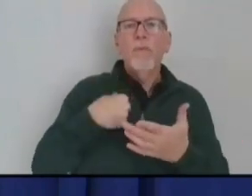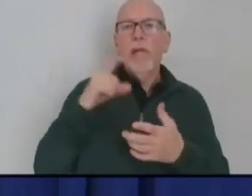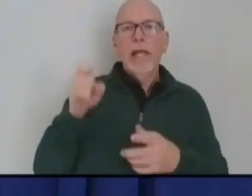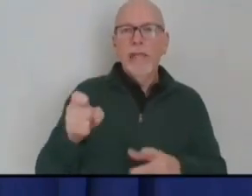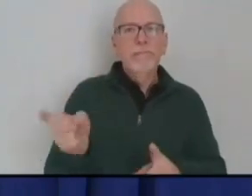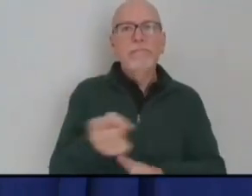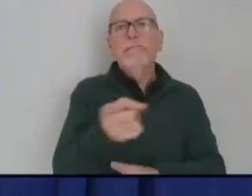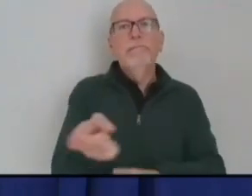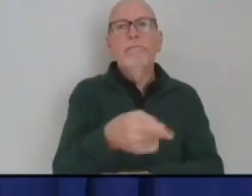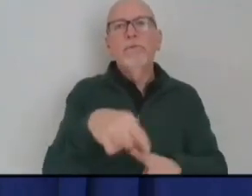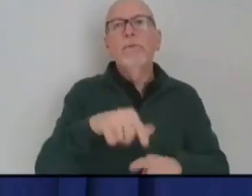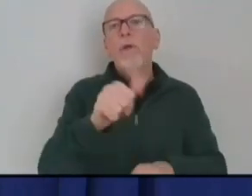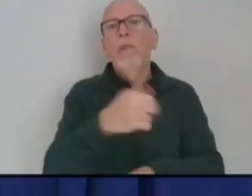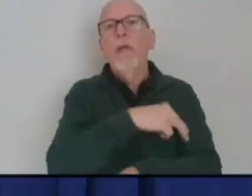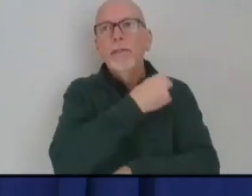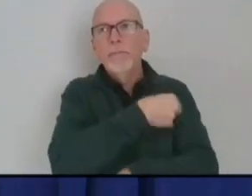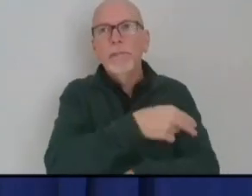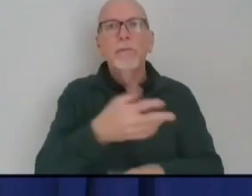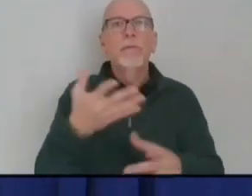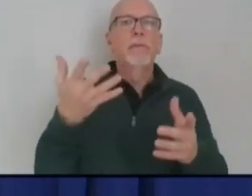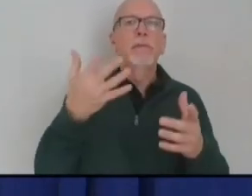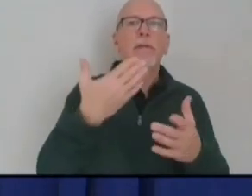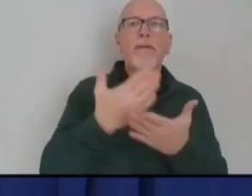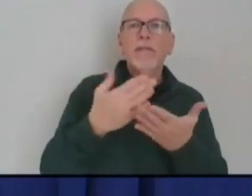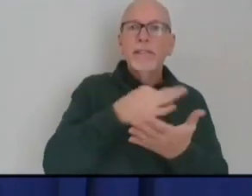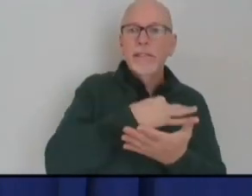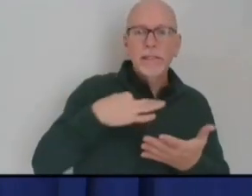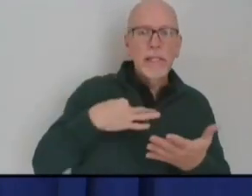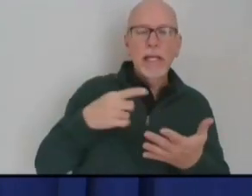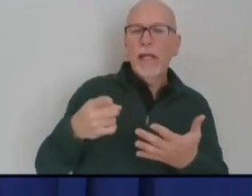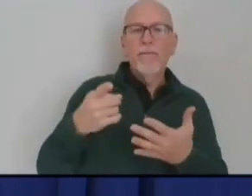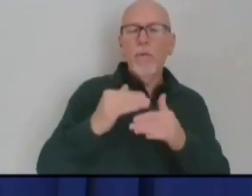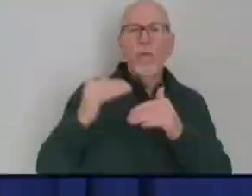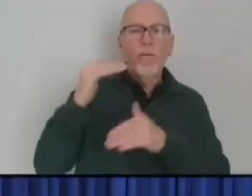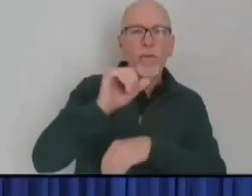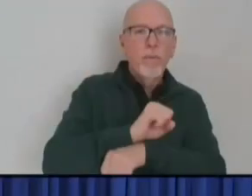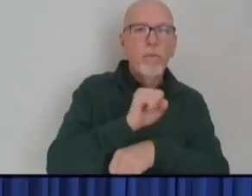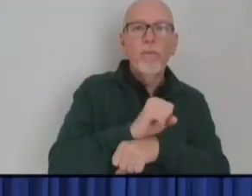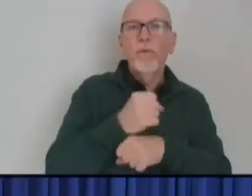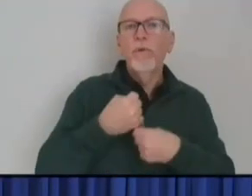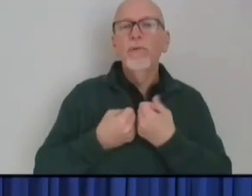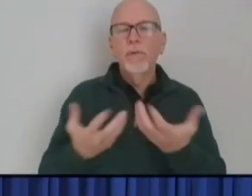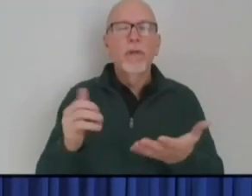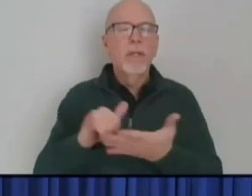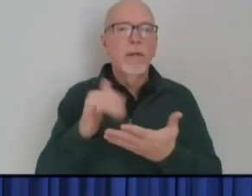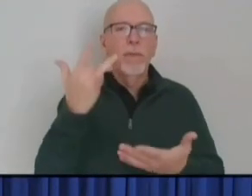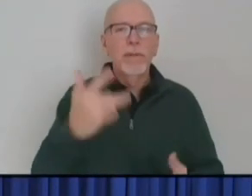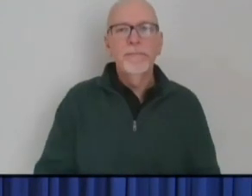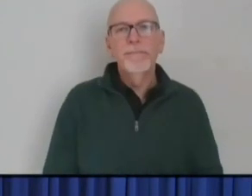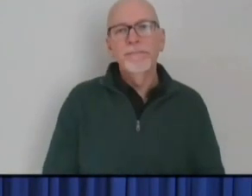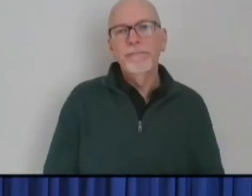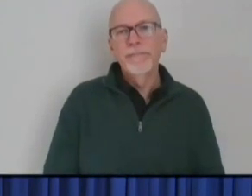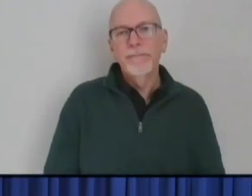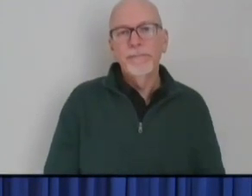from one hospital to another. We have staff that is overworked and exhausted. Yeah, and you would say,